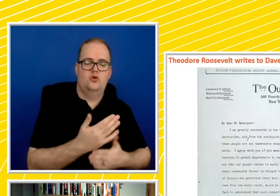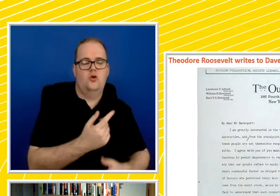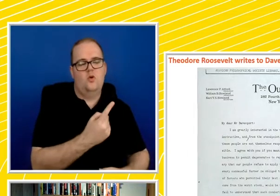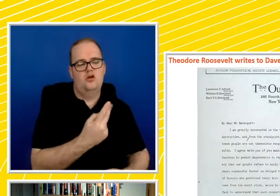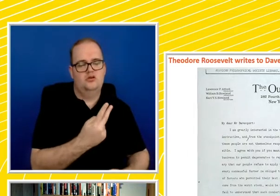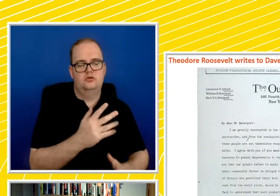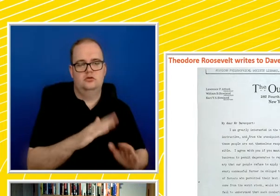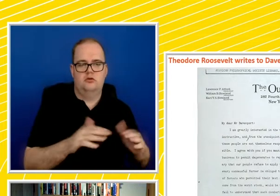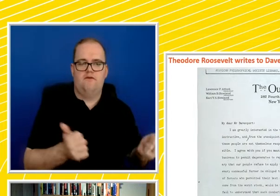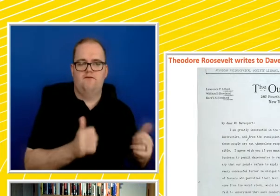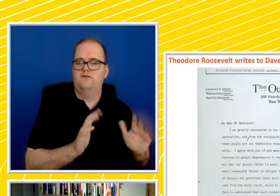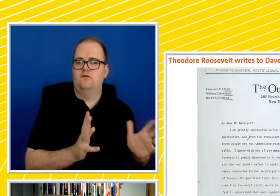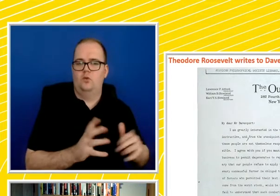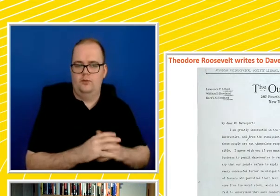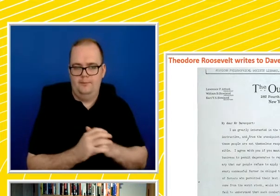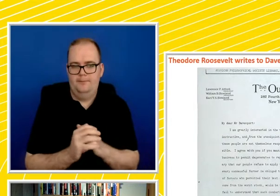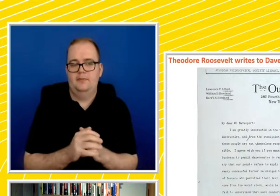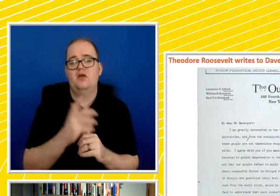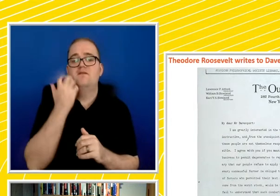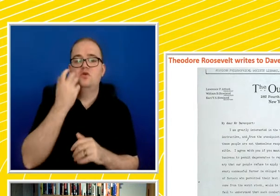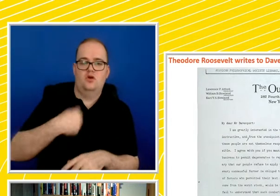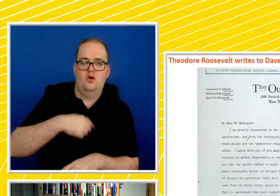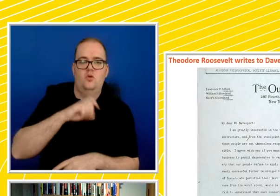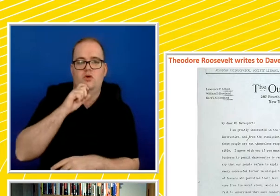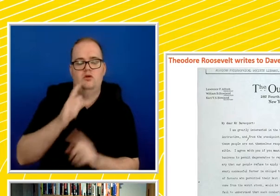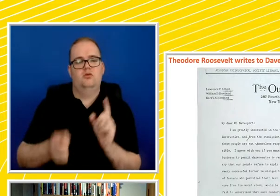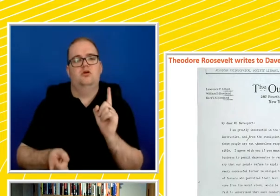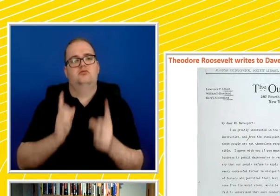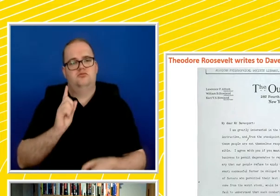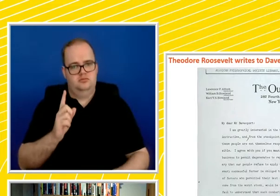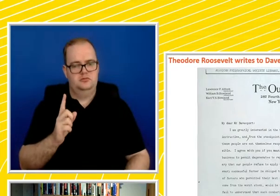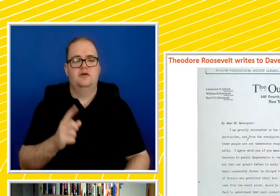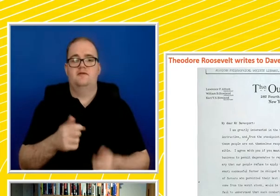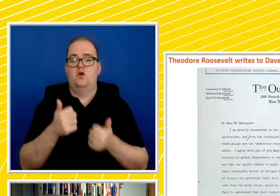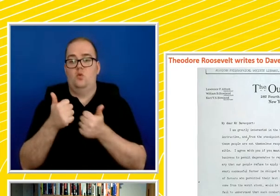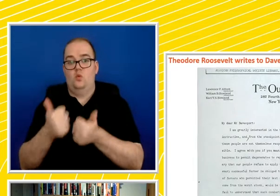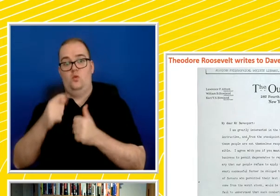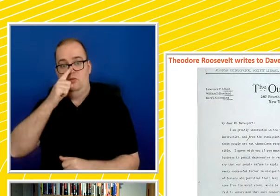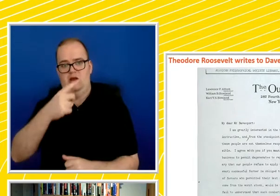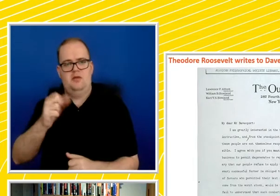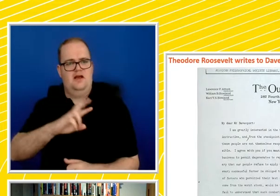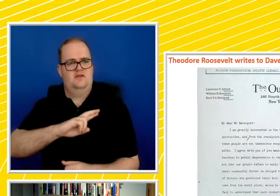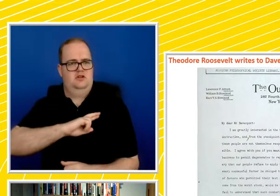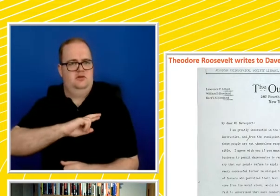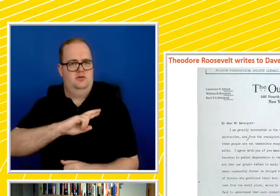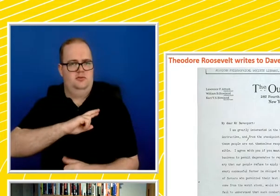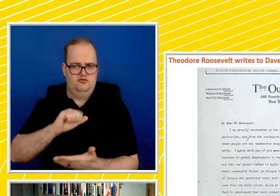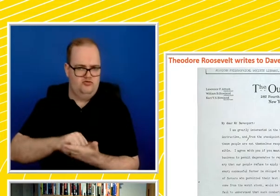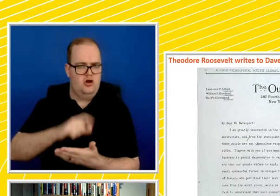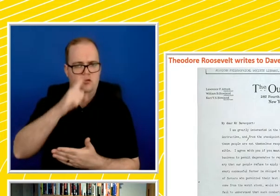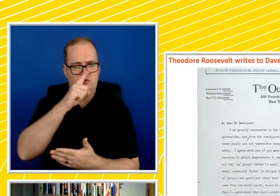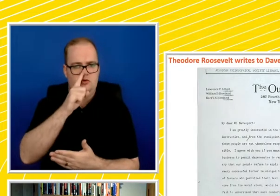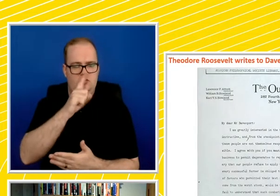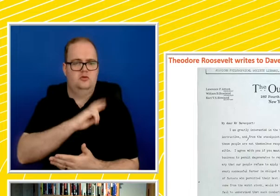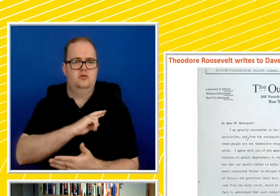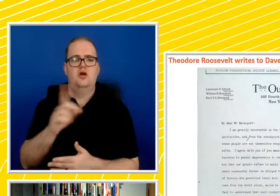Someday we will realise that the prime duty, the inescapable duty of the good citizen, of the right type, is to leave his